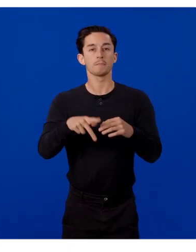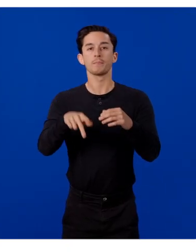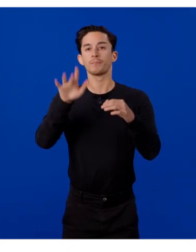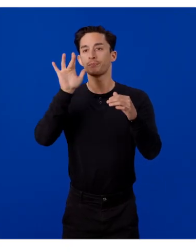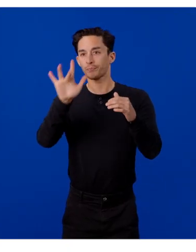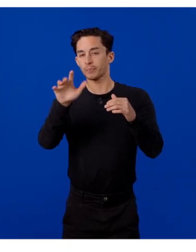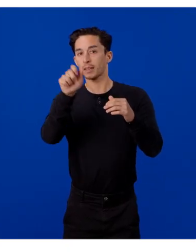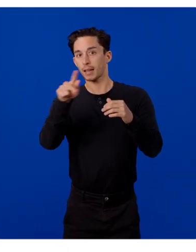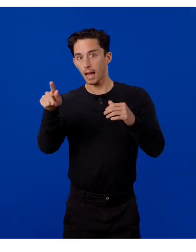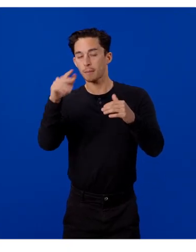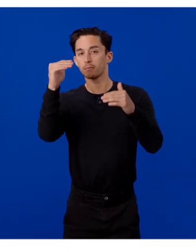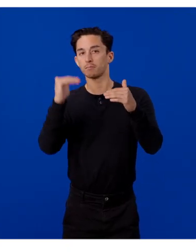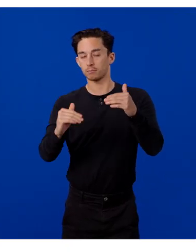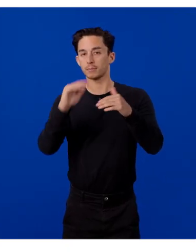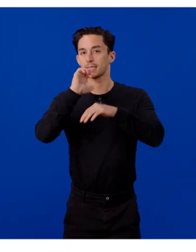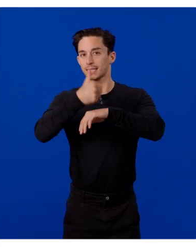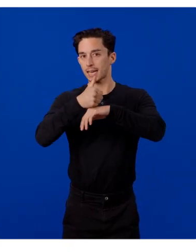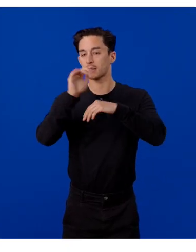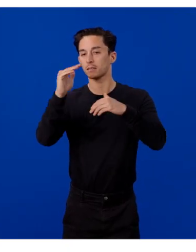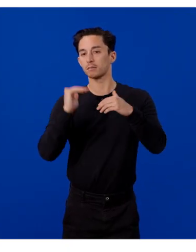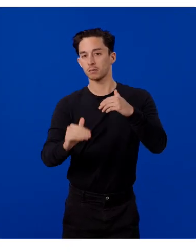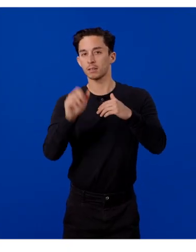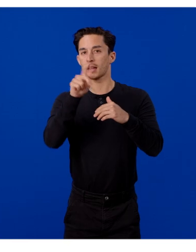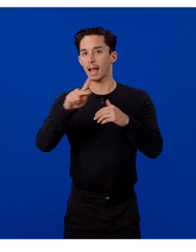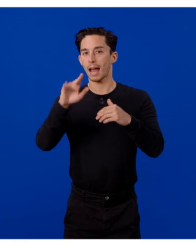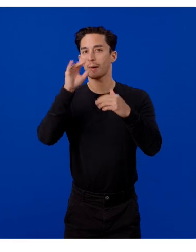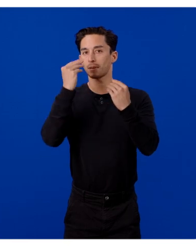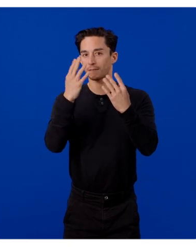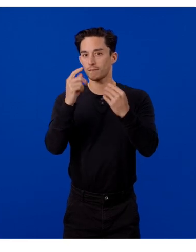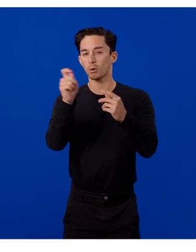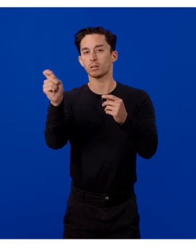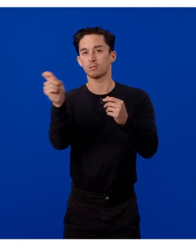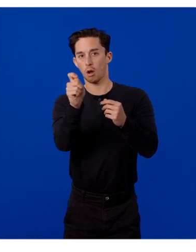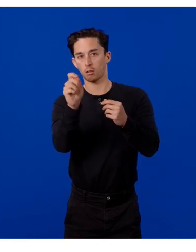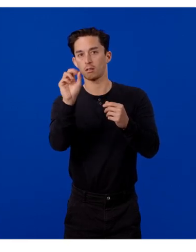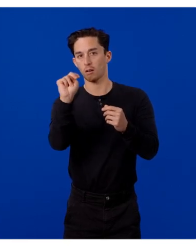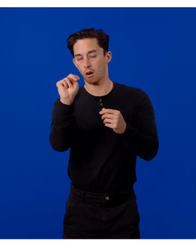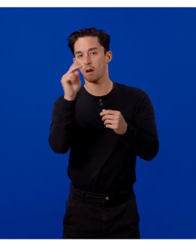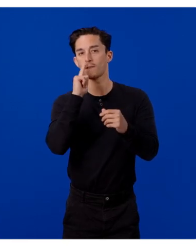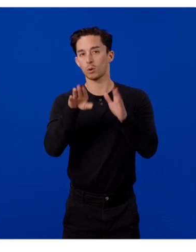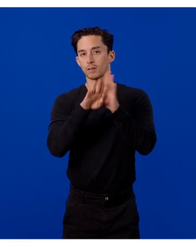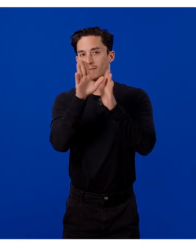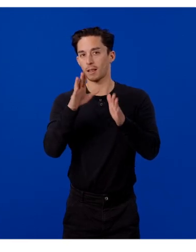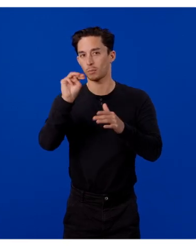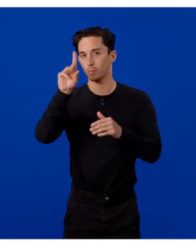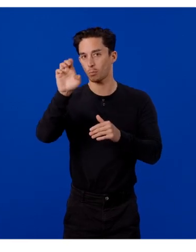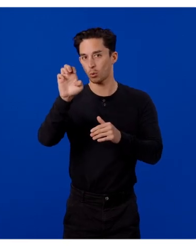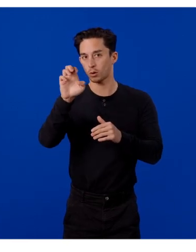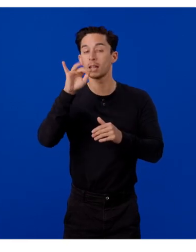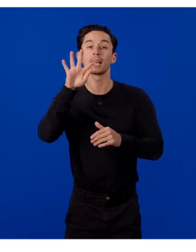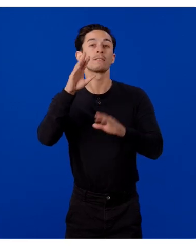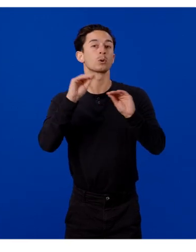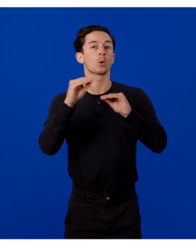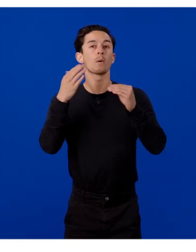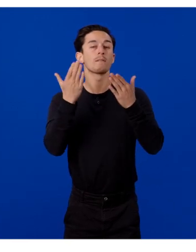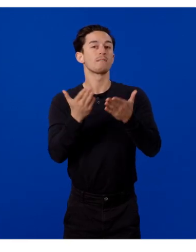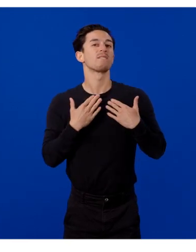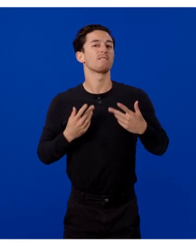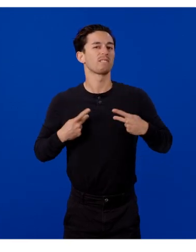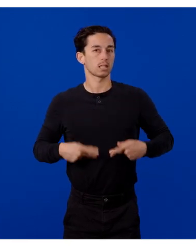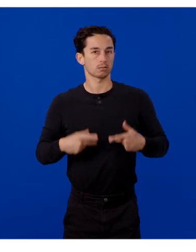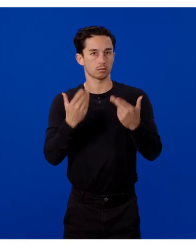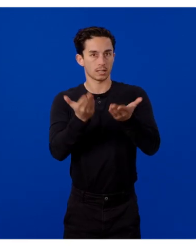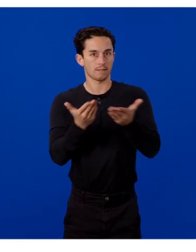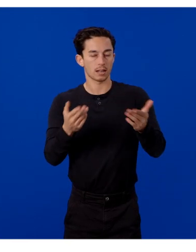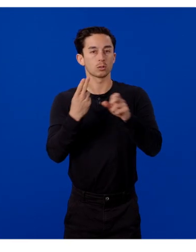apps, settings, then app info and toggle the developer mode option. If you don't have a physical device, you can use the mock device